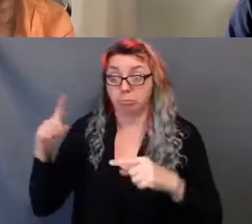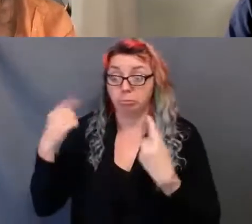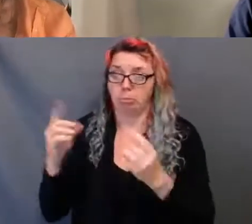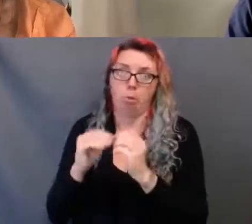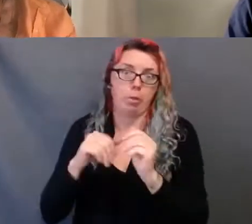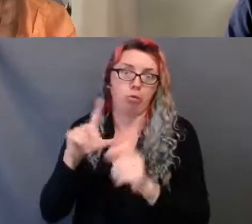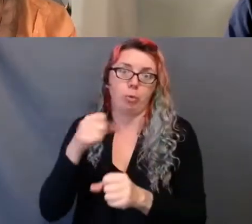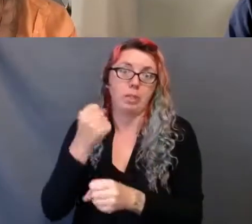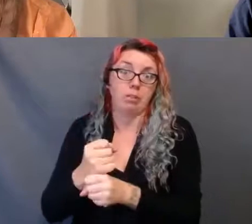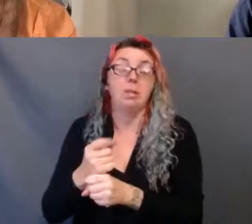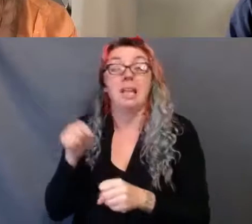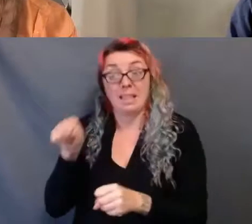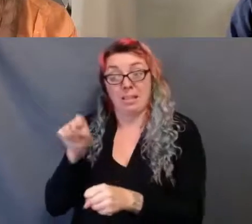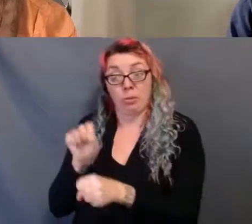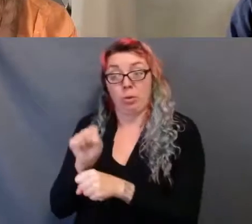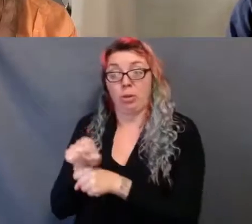purest theatre I have done.